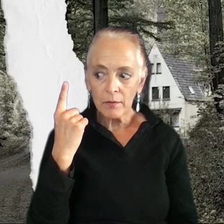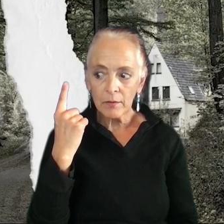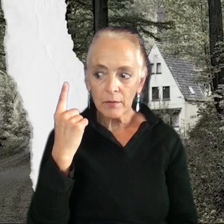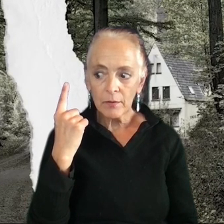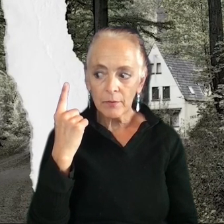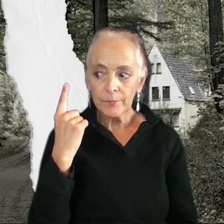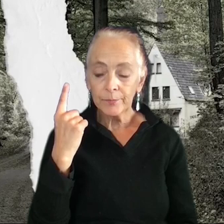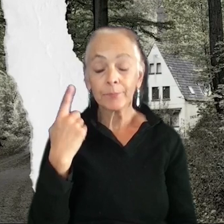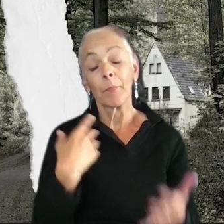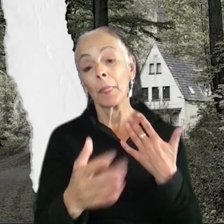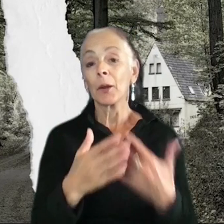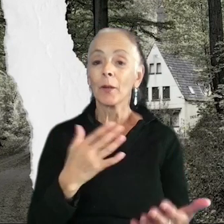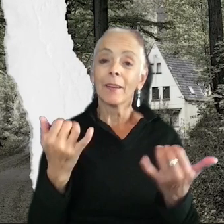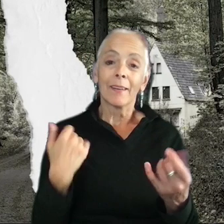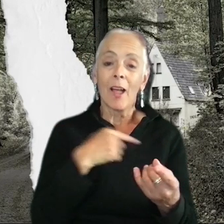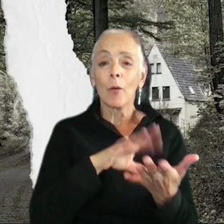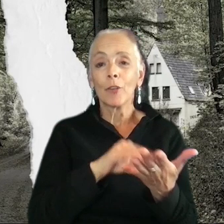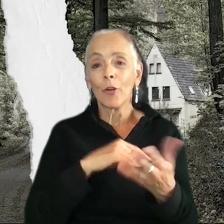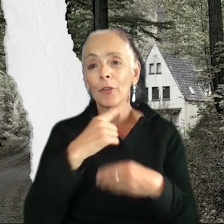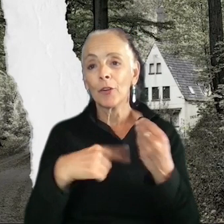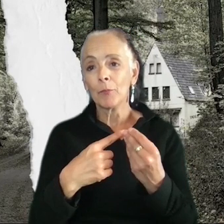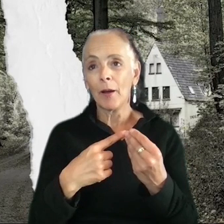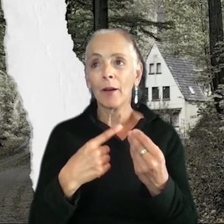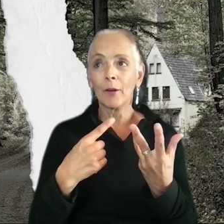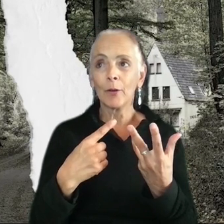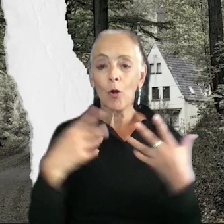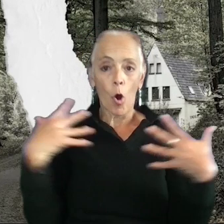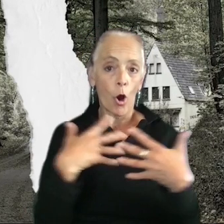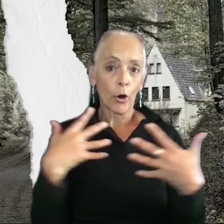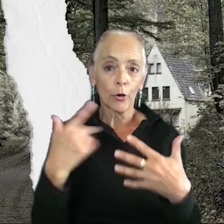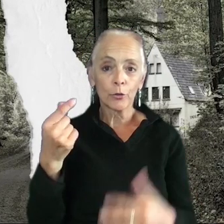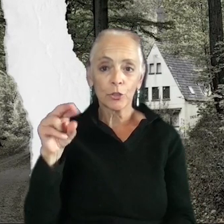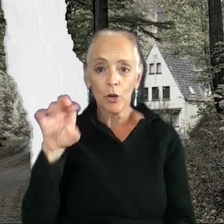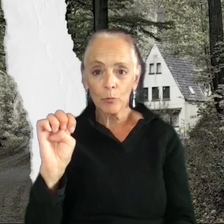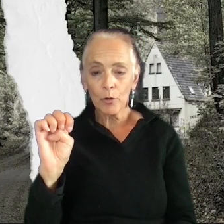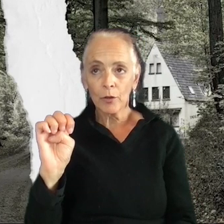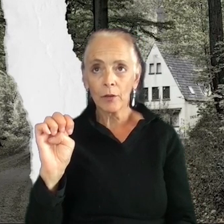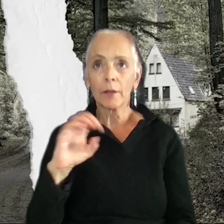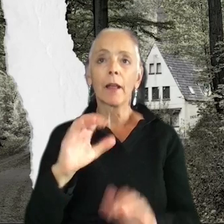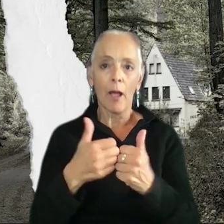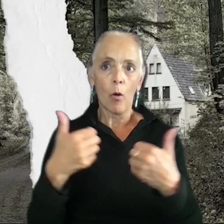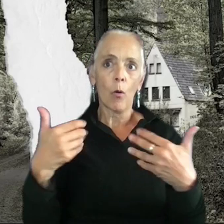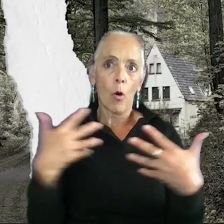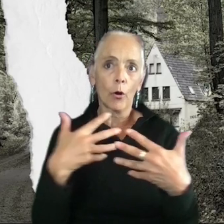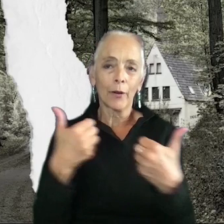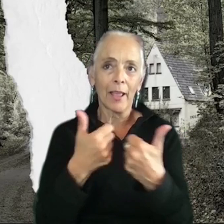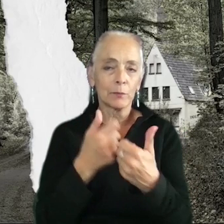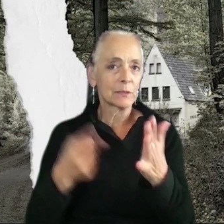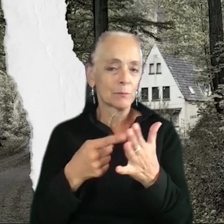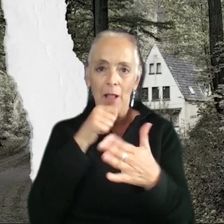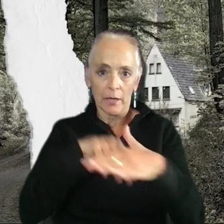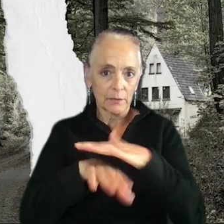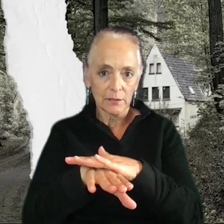Anyway, now we've learned a bunch about the genre of horror, as well as how horror games can be inaccessible. So